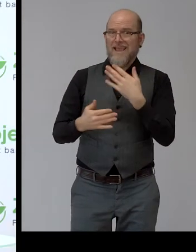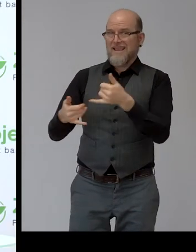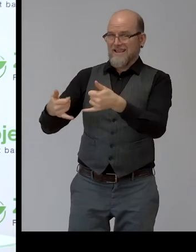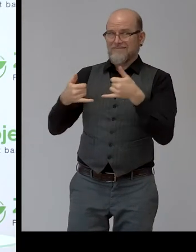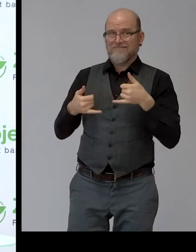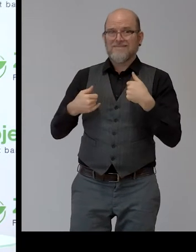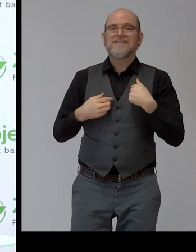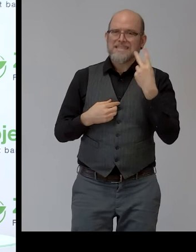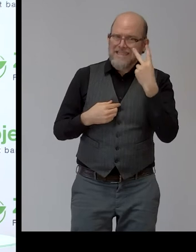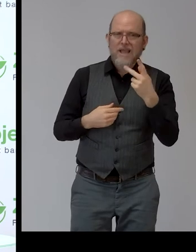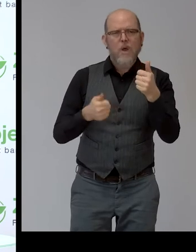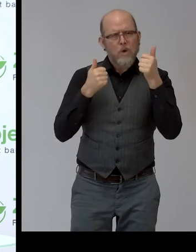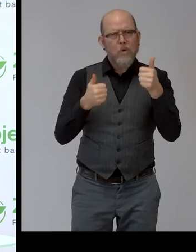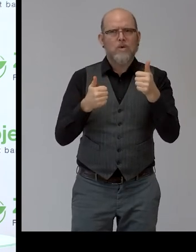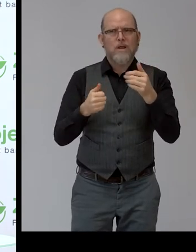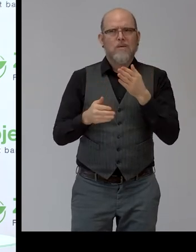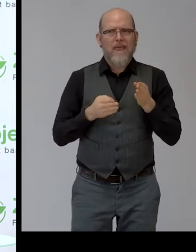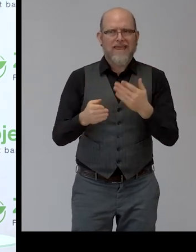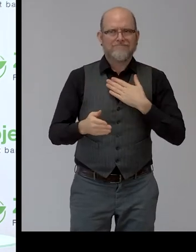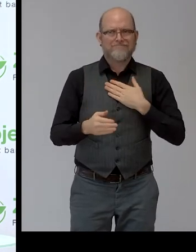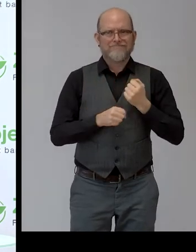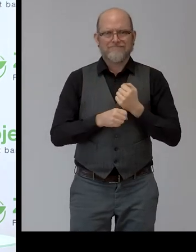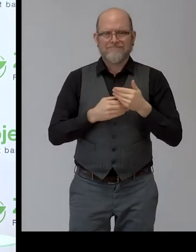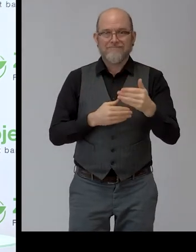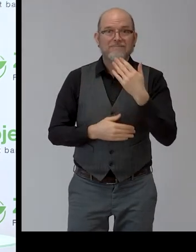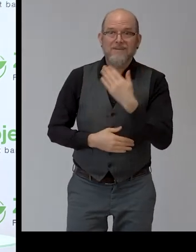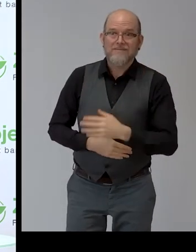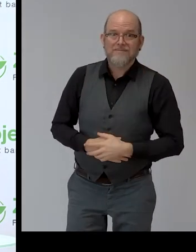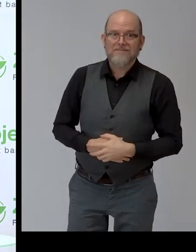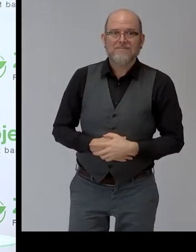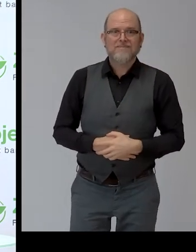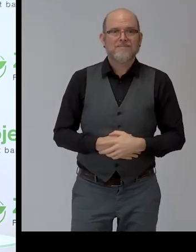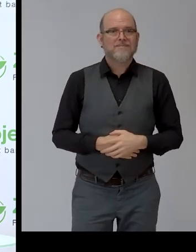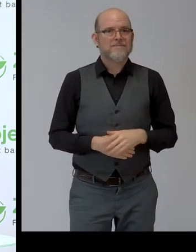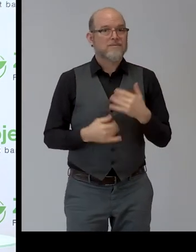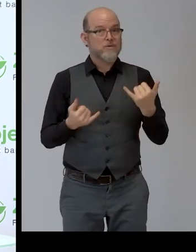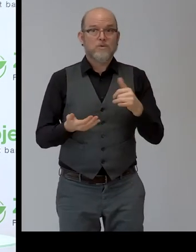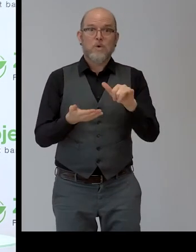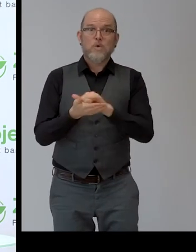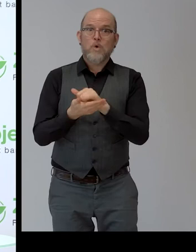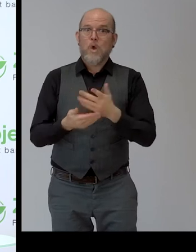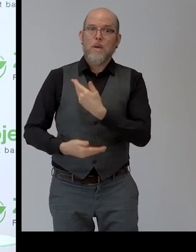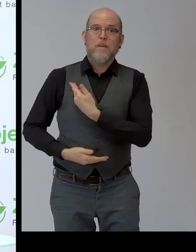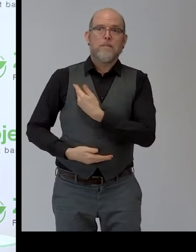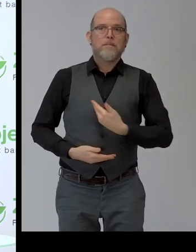We go to the US, go to New York to the Mayor's Office for Persons with Disabilities. Martha, please go ahead.